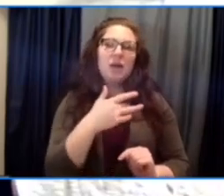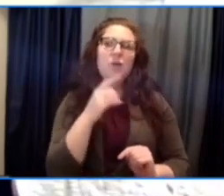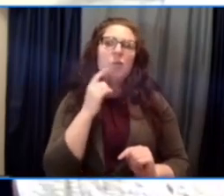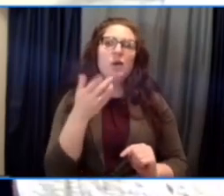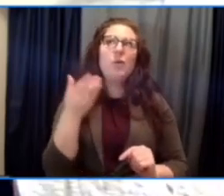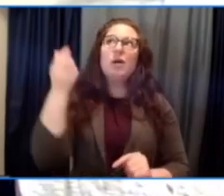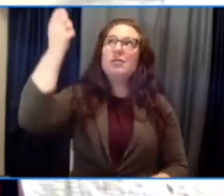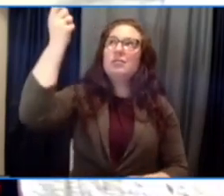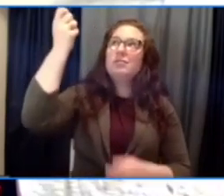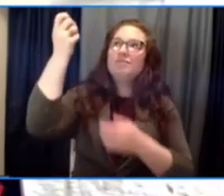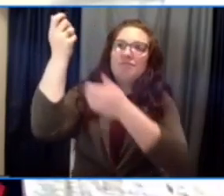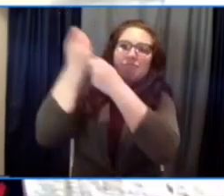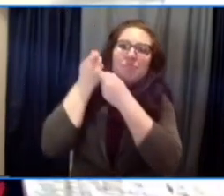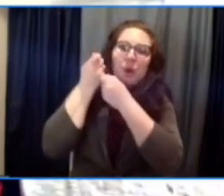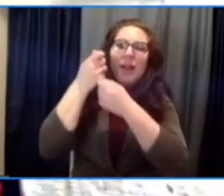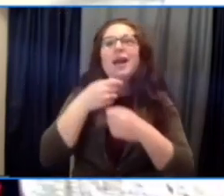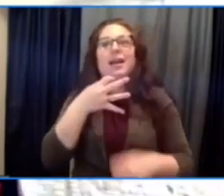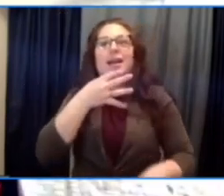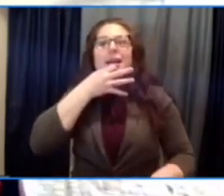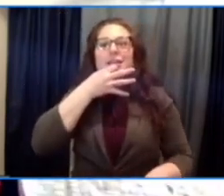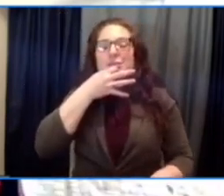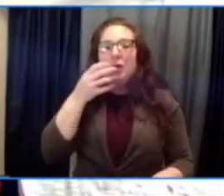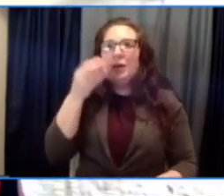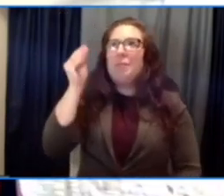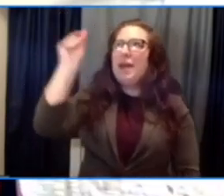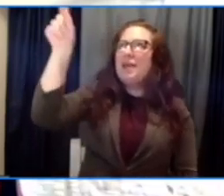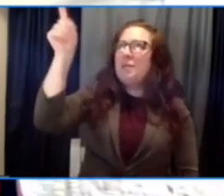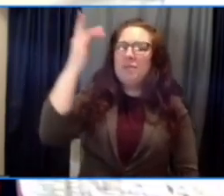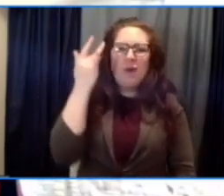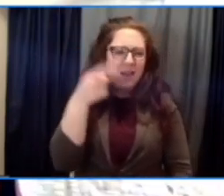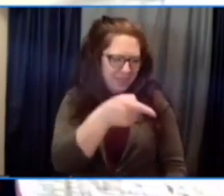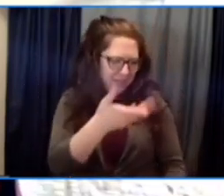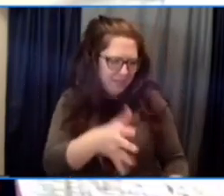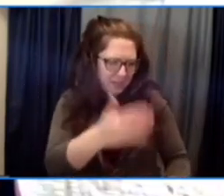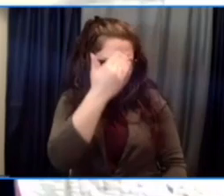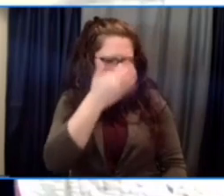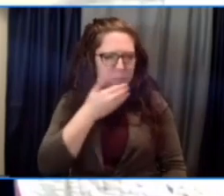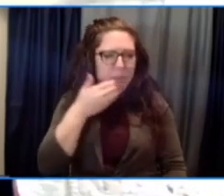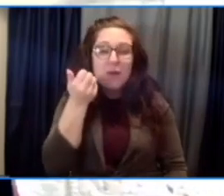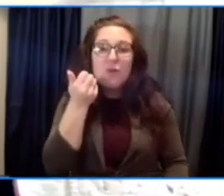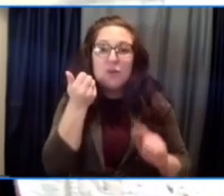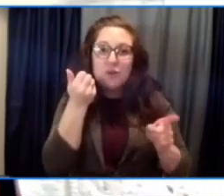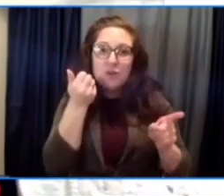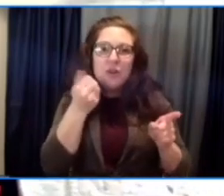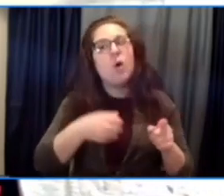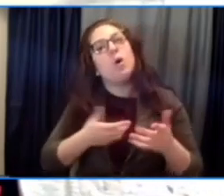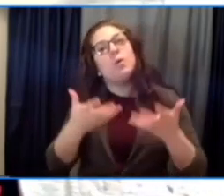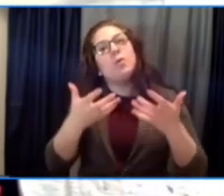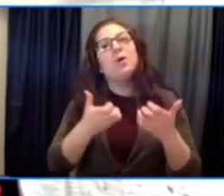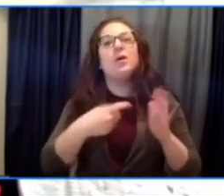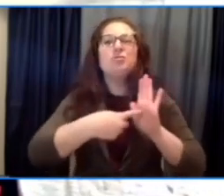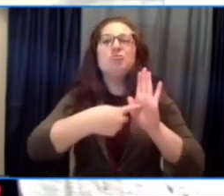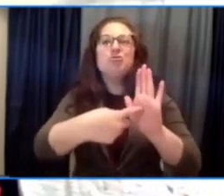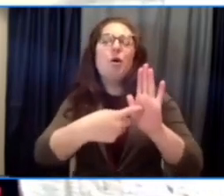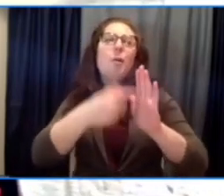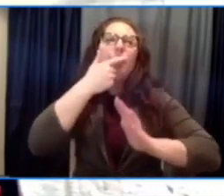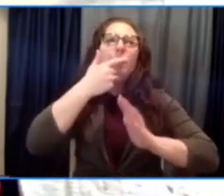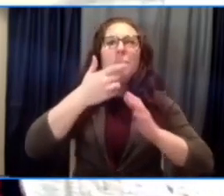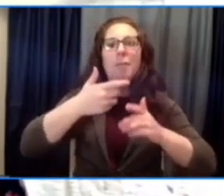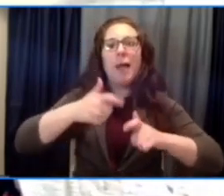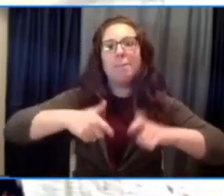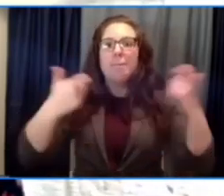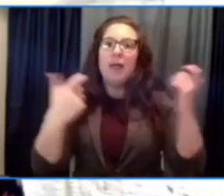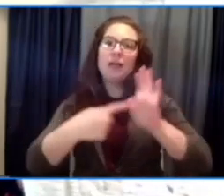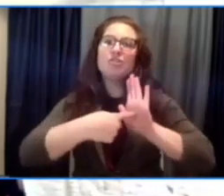bring state leaders to panels for funders and stakeholders in a grotesque dog and pony show that often doesn't yield resources for their work.